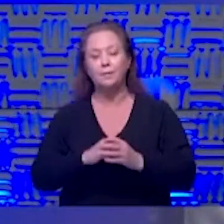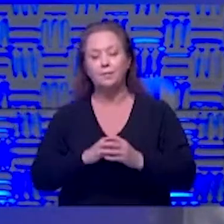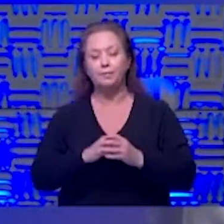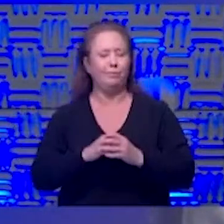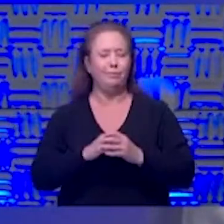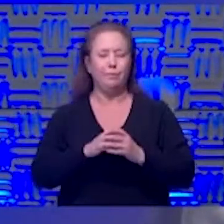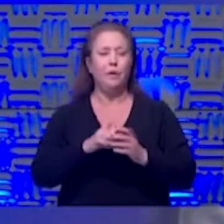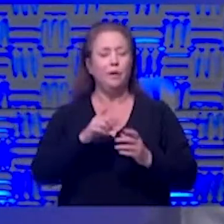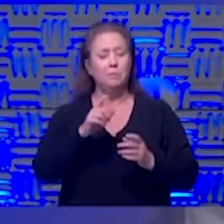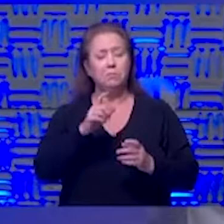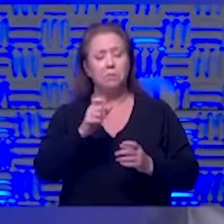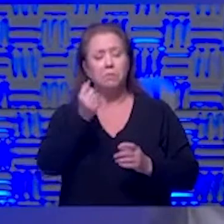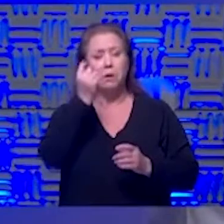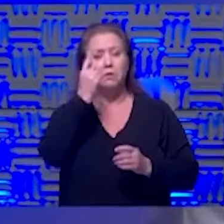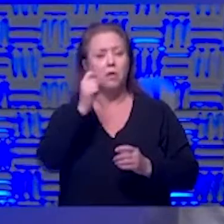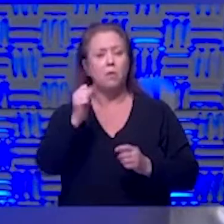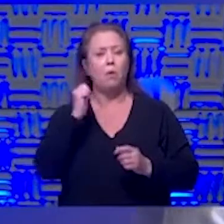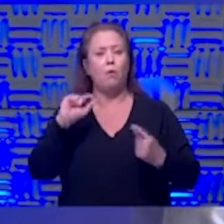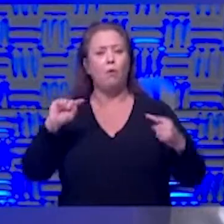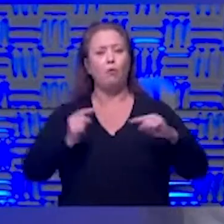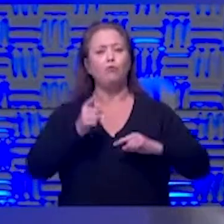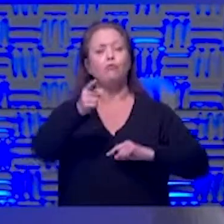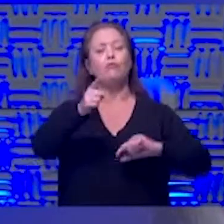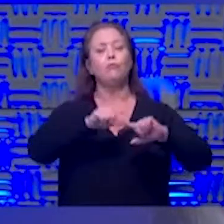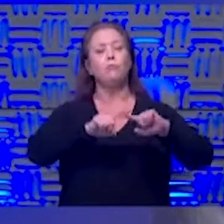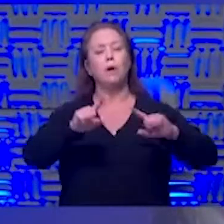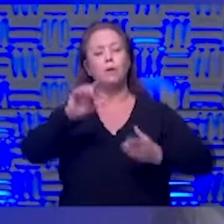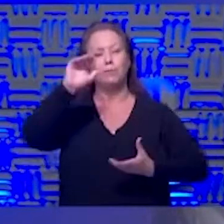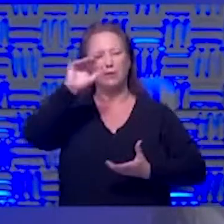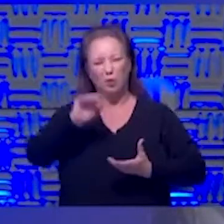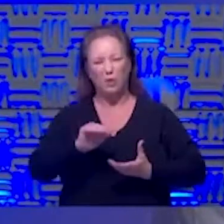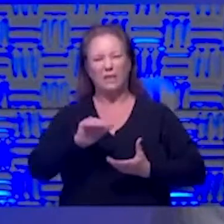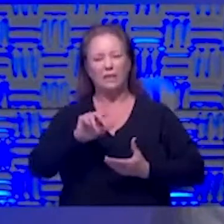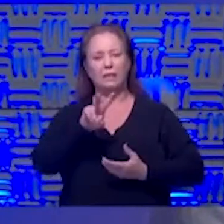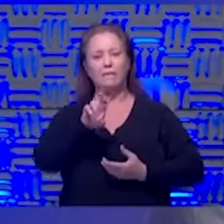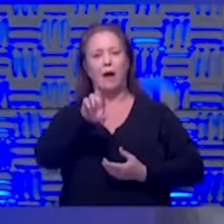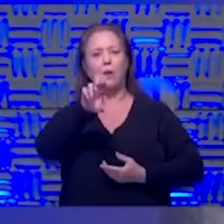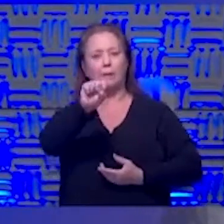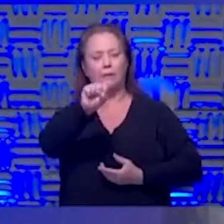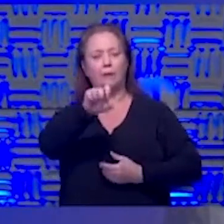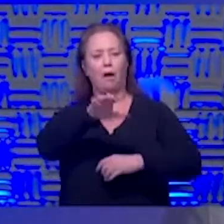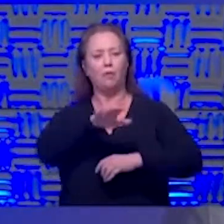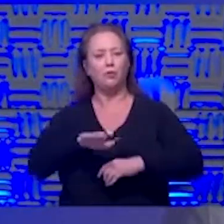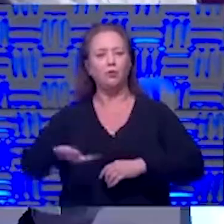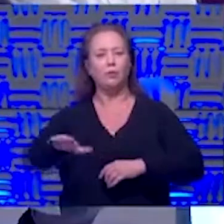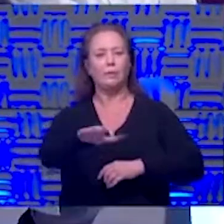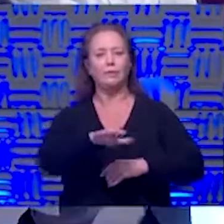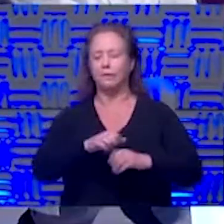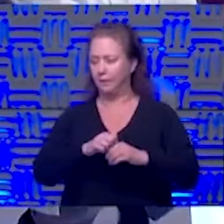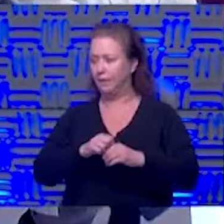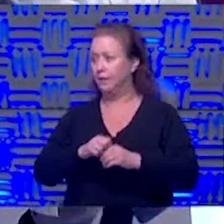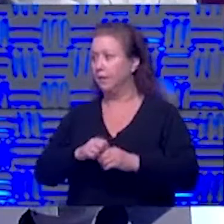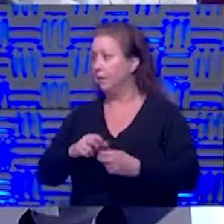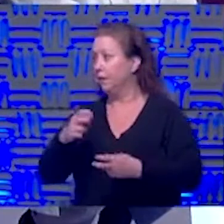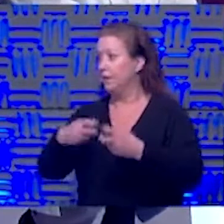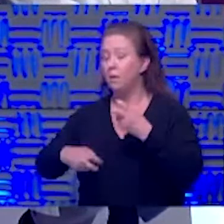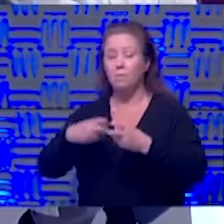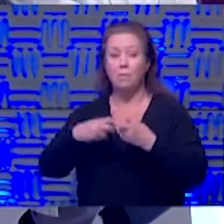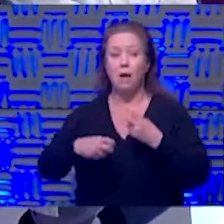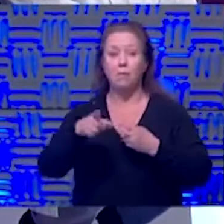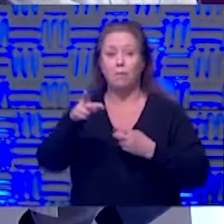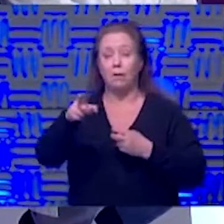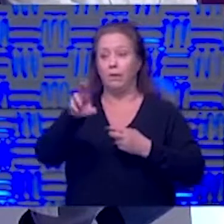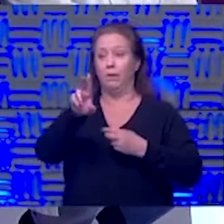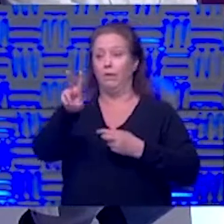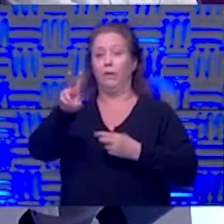no harm but it may um decrease the the amount of virus on surfaces yeah the problems i mean you're not going to get disinfected